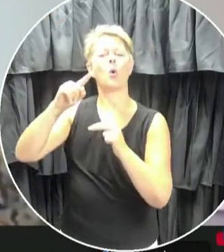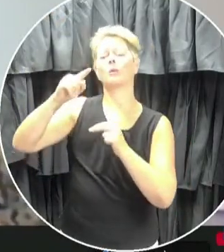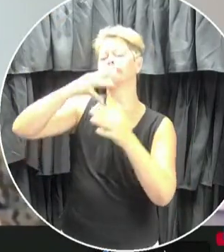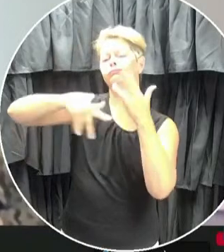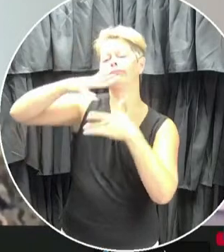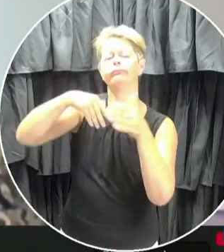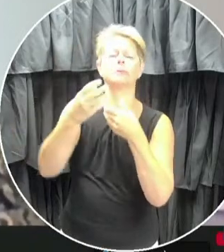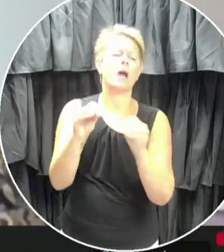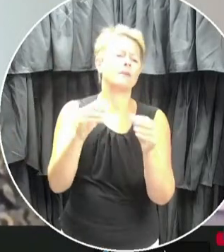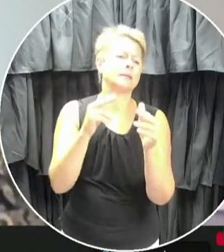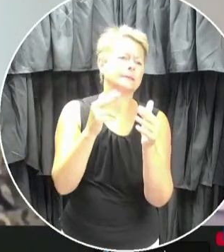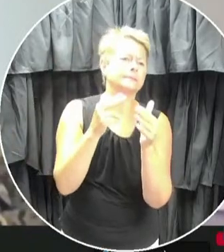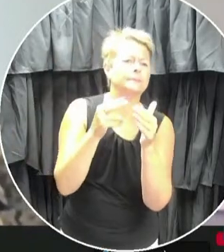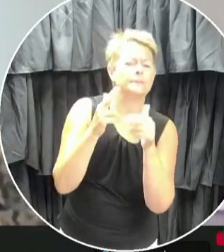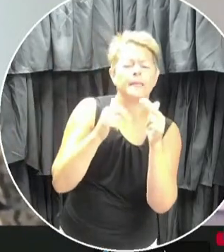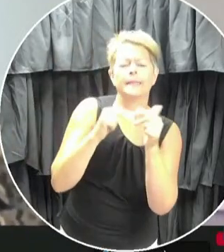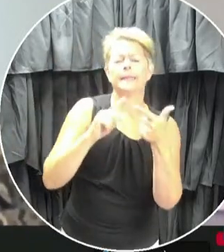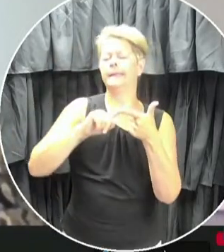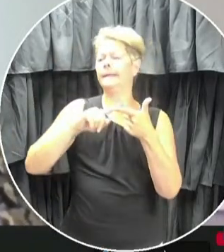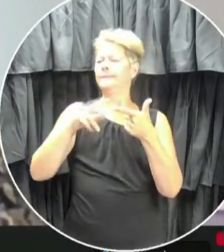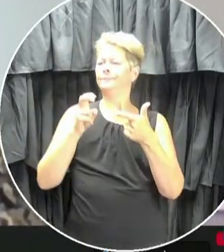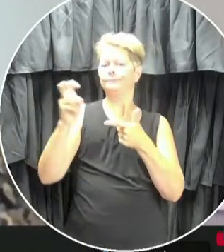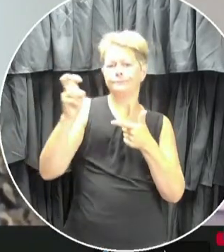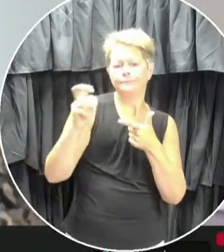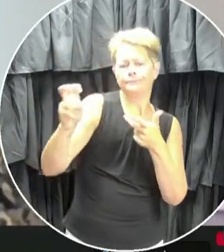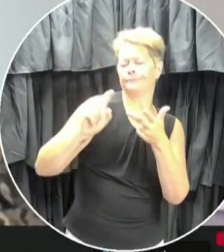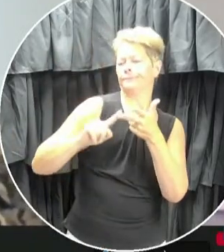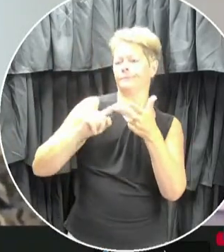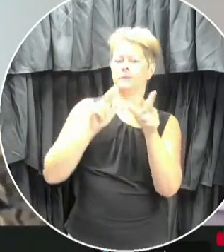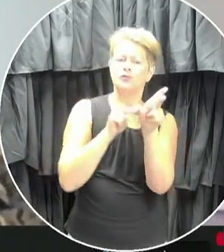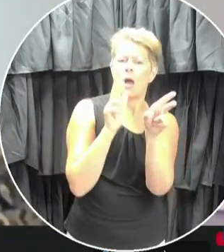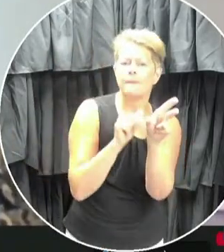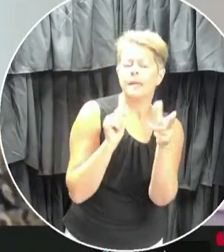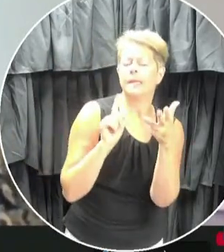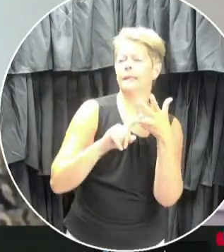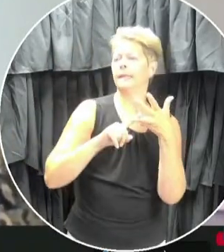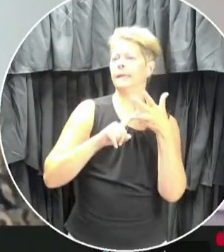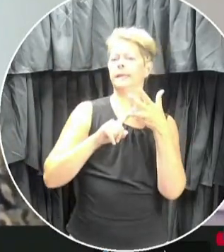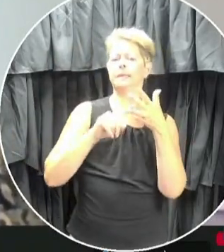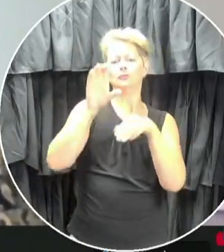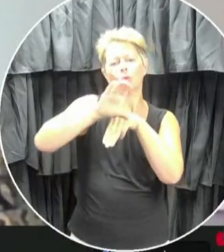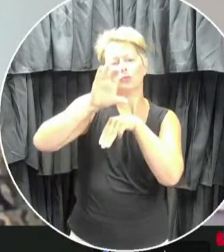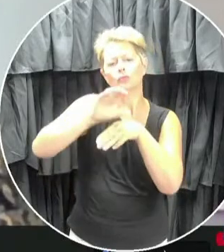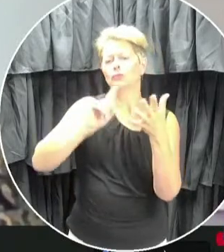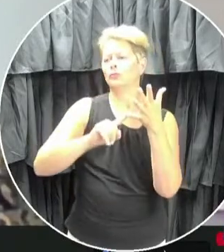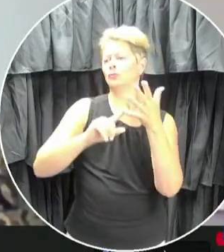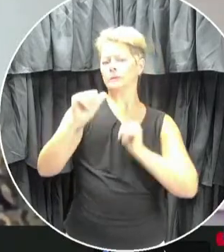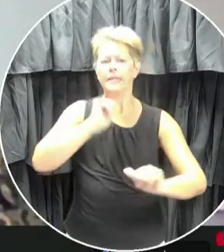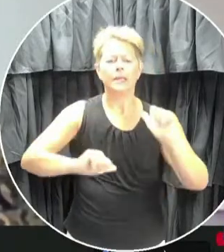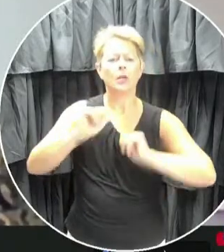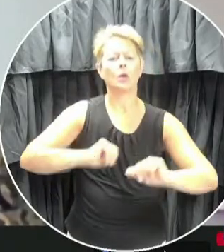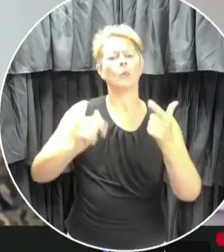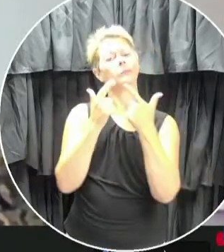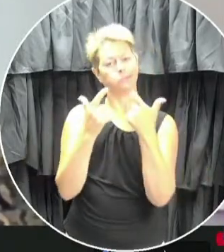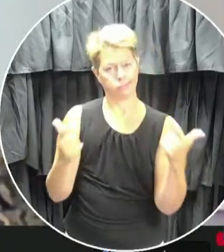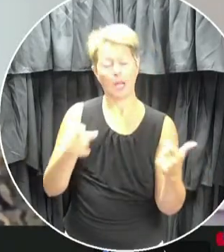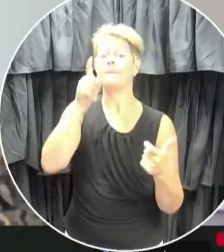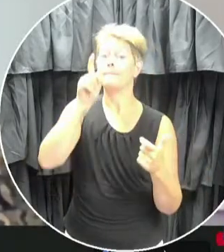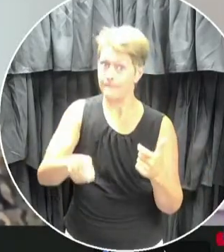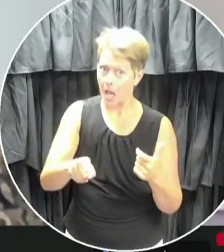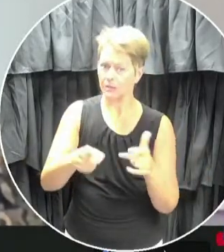of office buildings, riding public transit, shopping, attending places of worship, or a theater or performing arts venue.